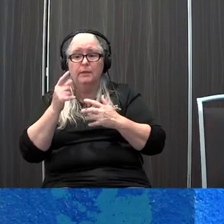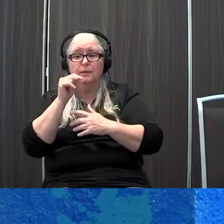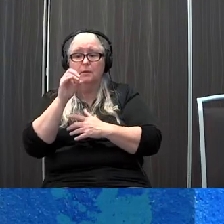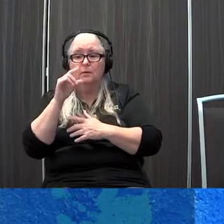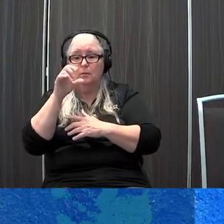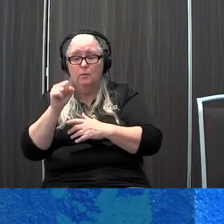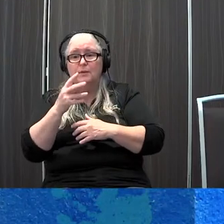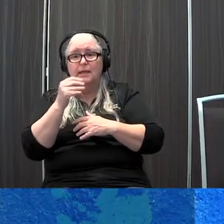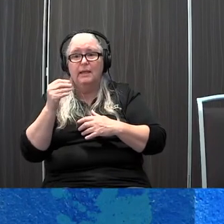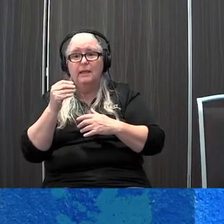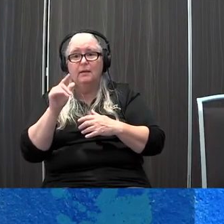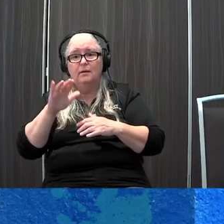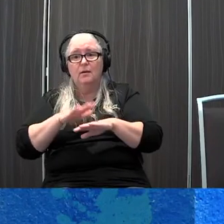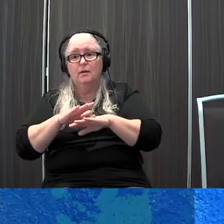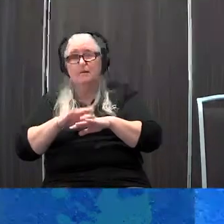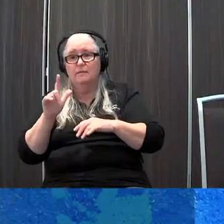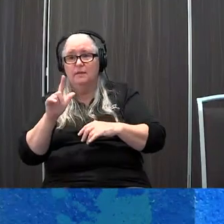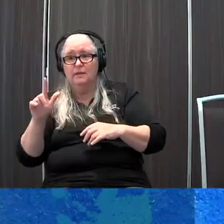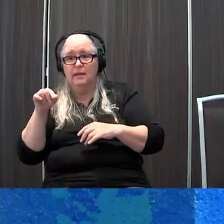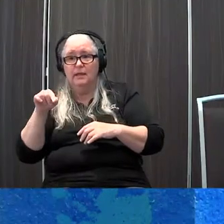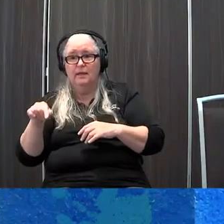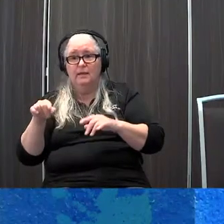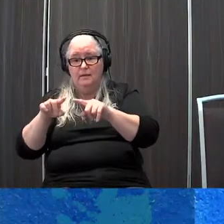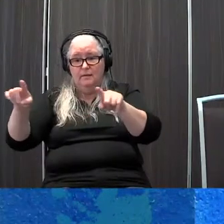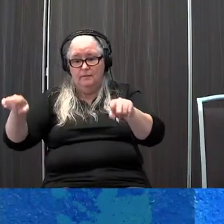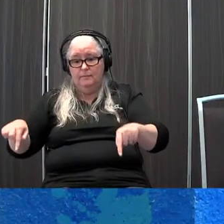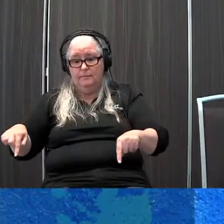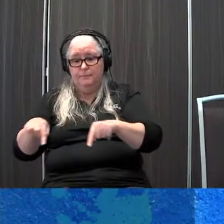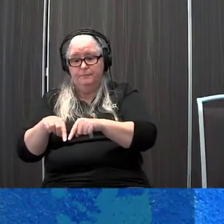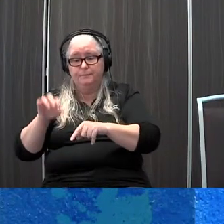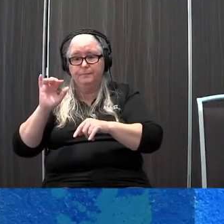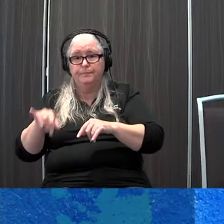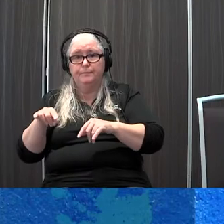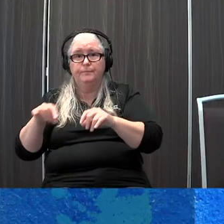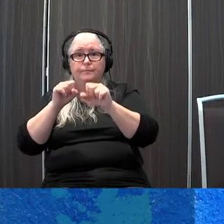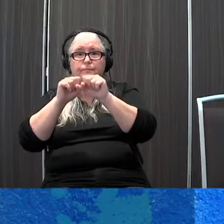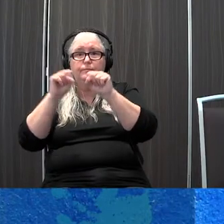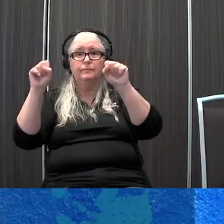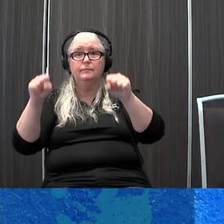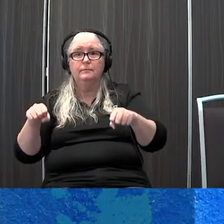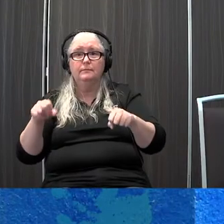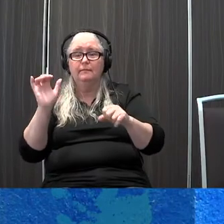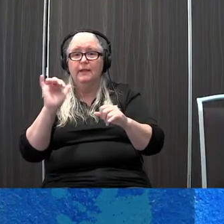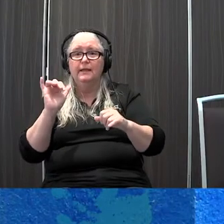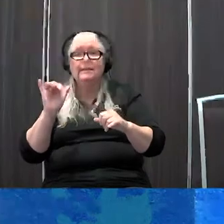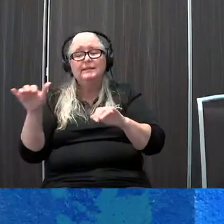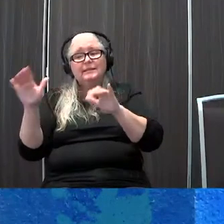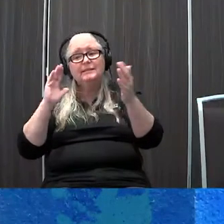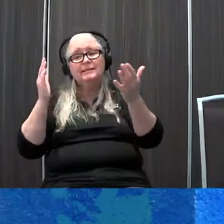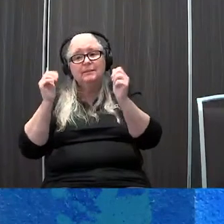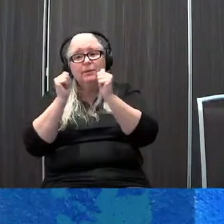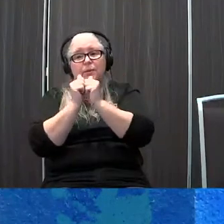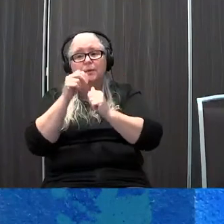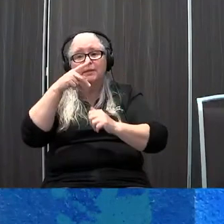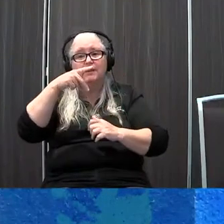on the left here the prox talker allows for the system to be like a PECS system but it also